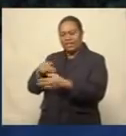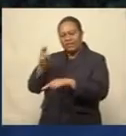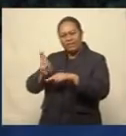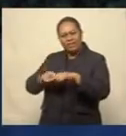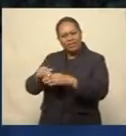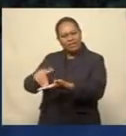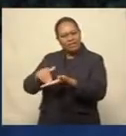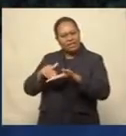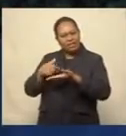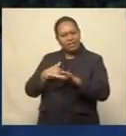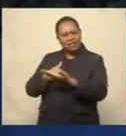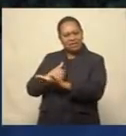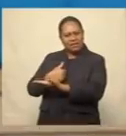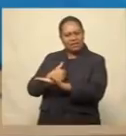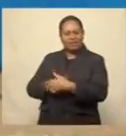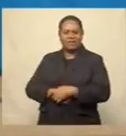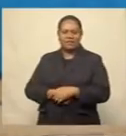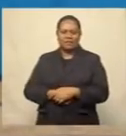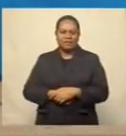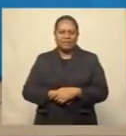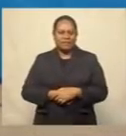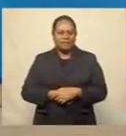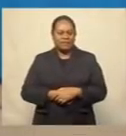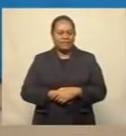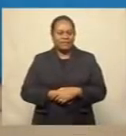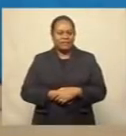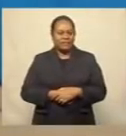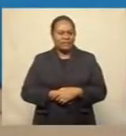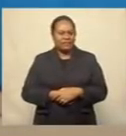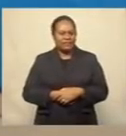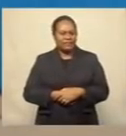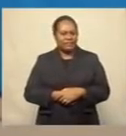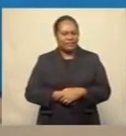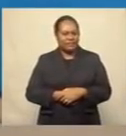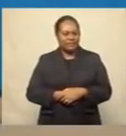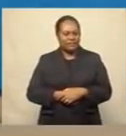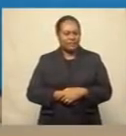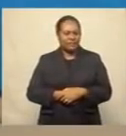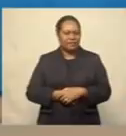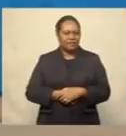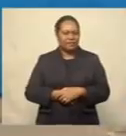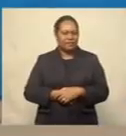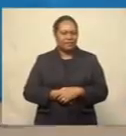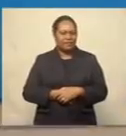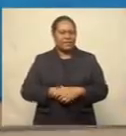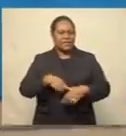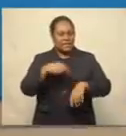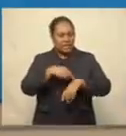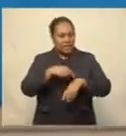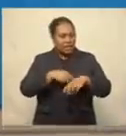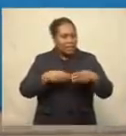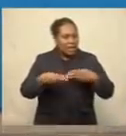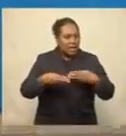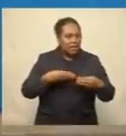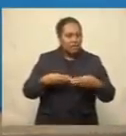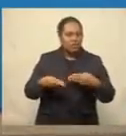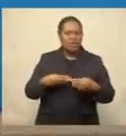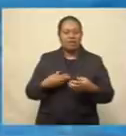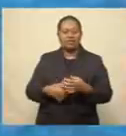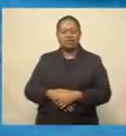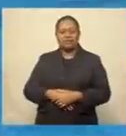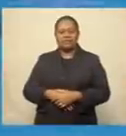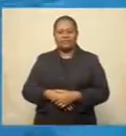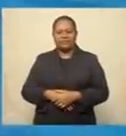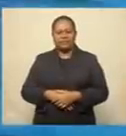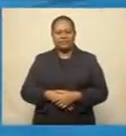support. And also for my time management play, my parents have helped me so much